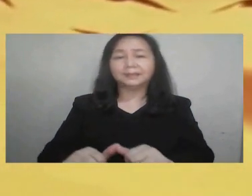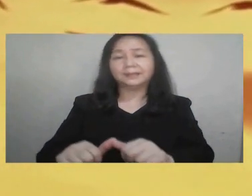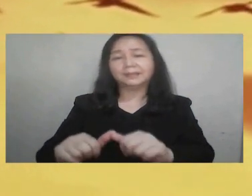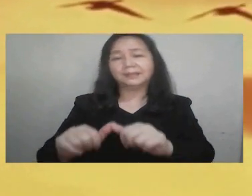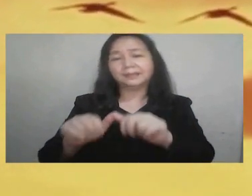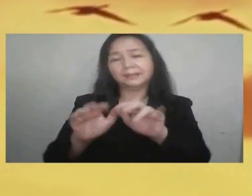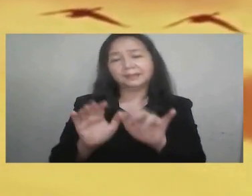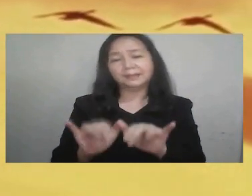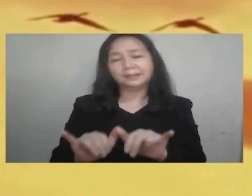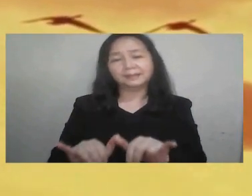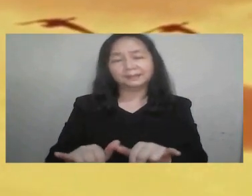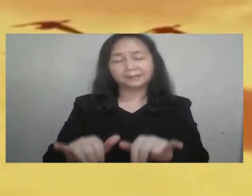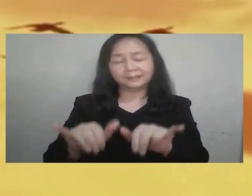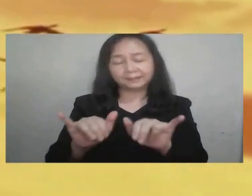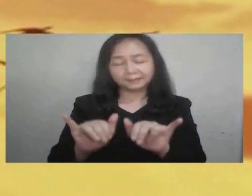Manatilika